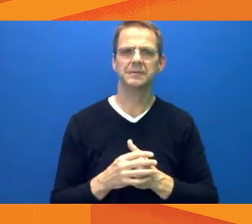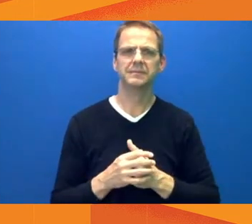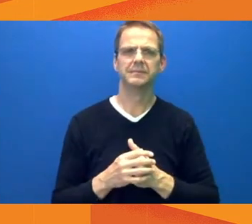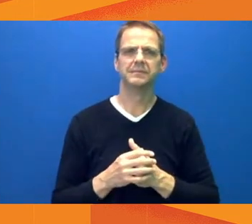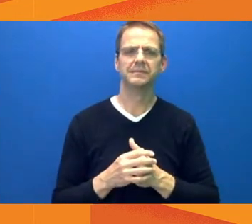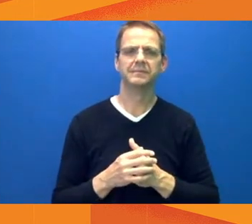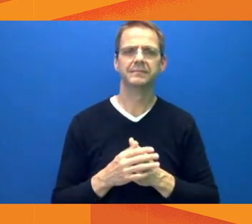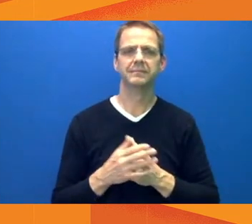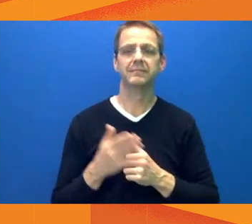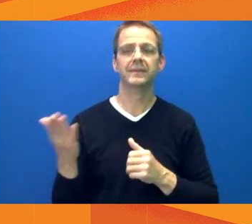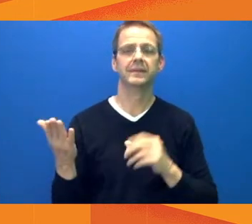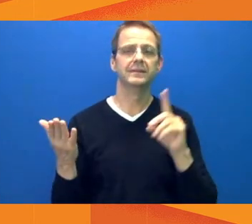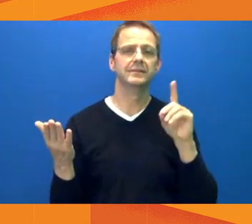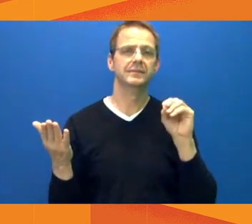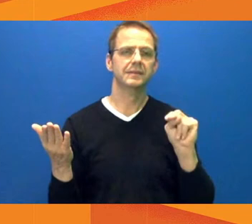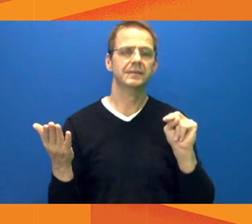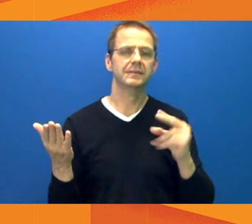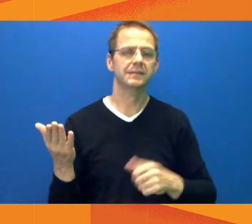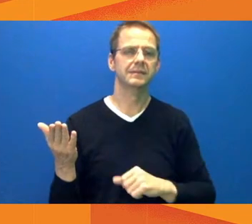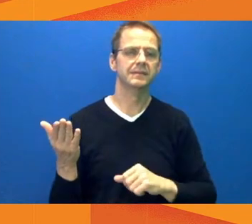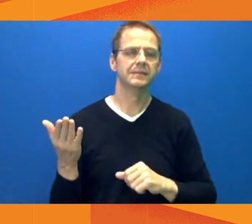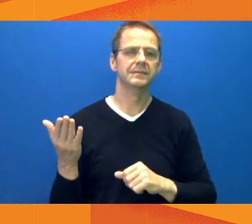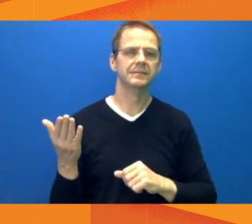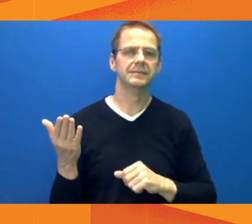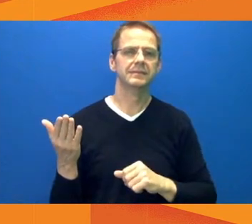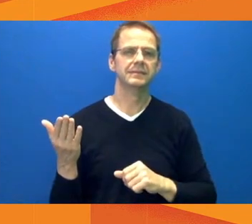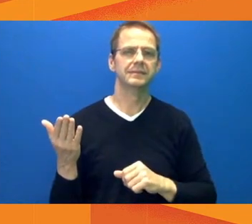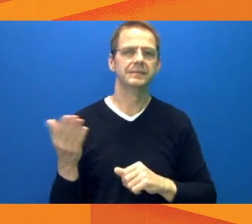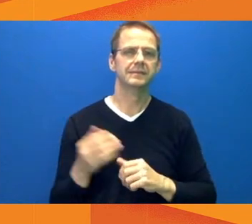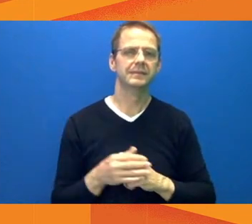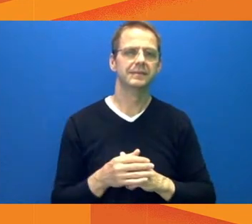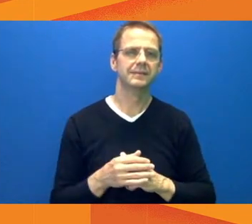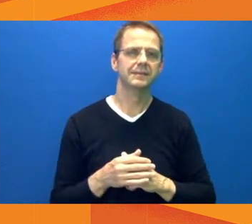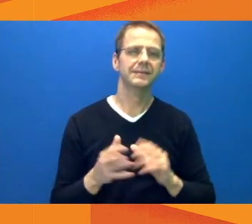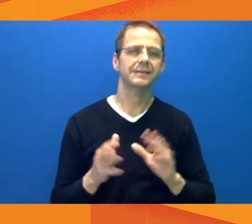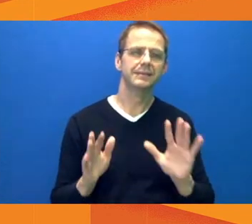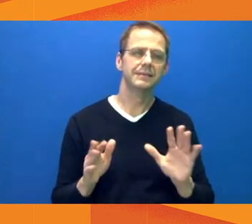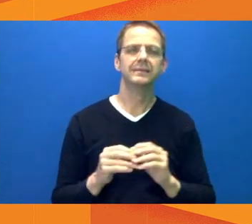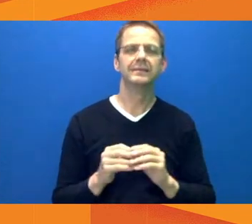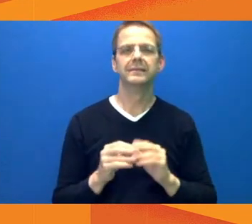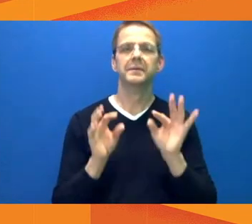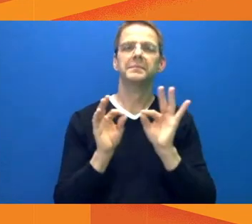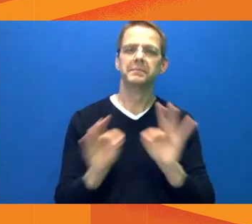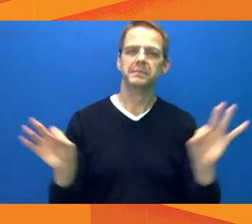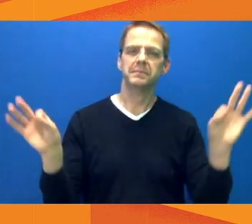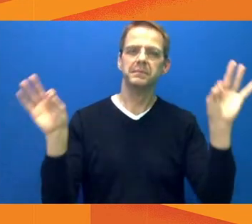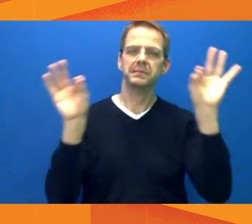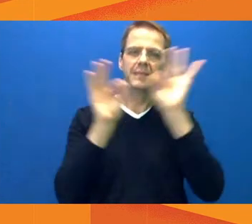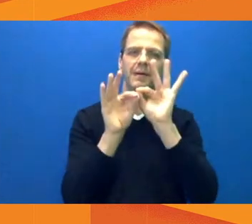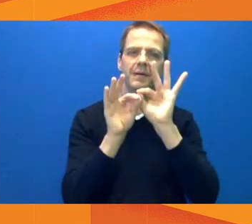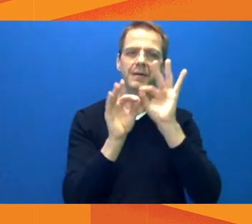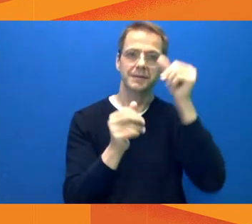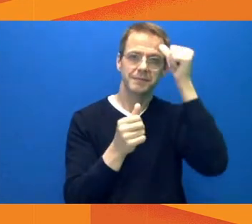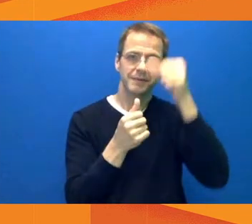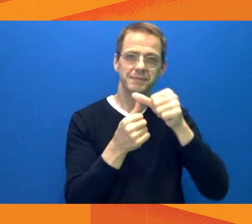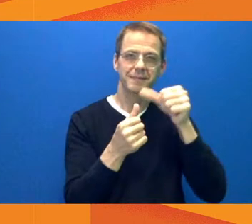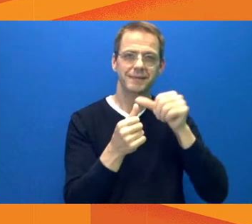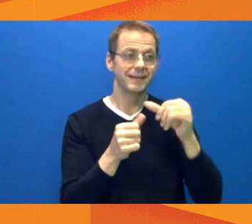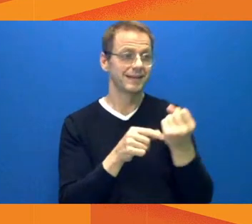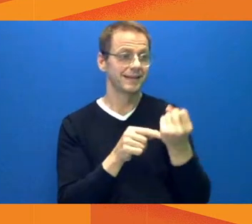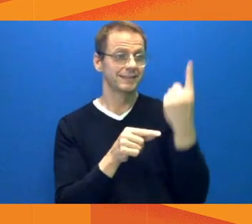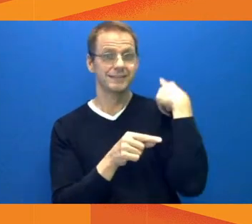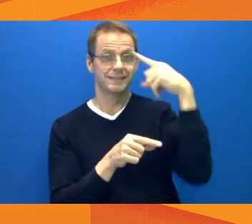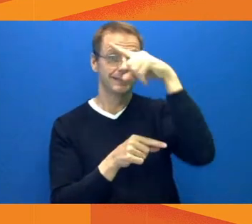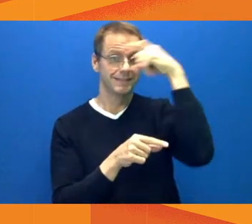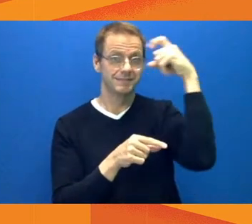version of the virus. The virus, the variants that are now running rampant here in Alberta and the situation we